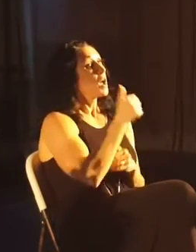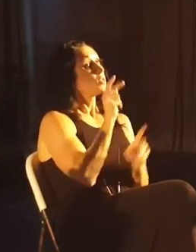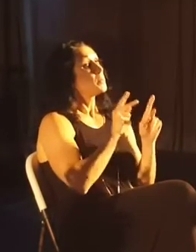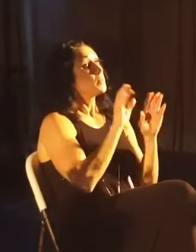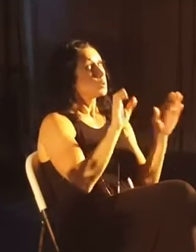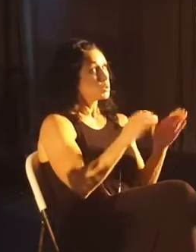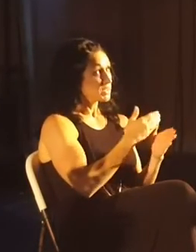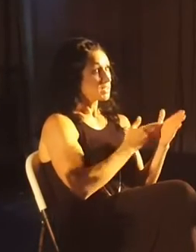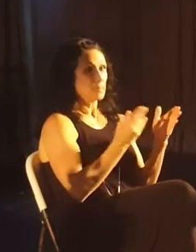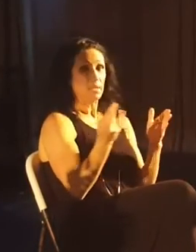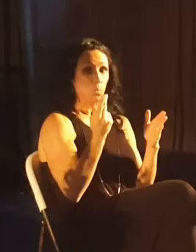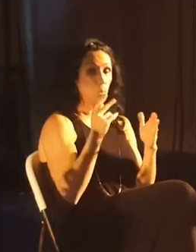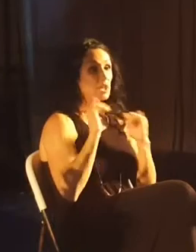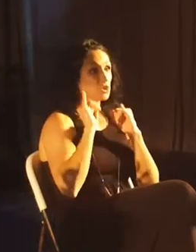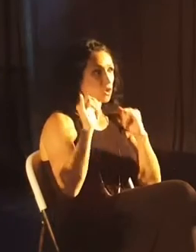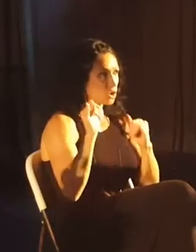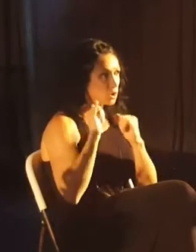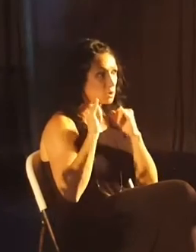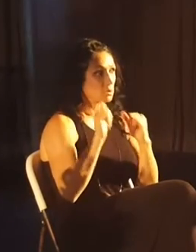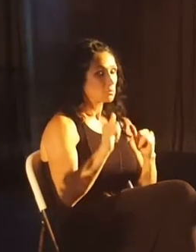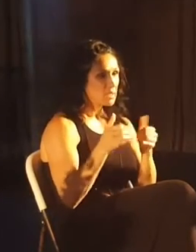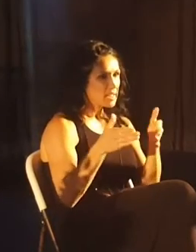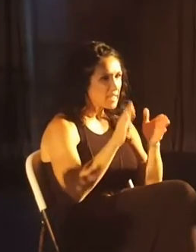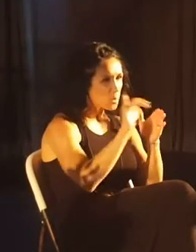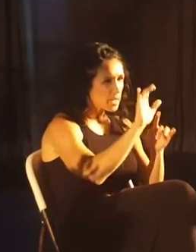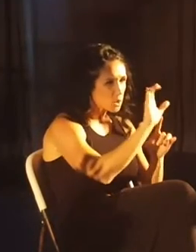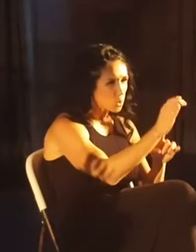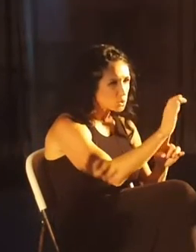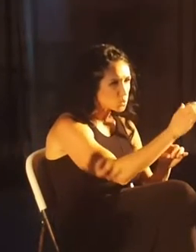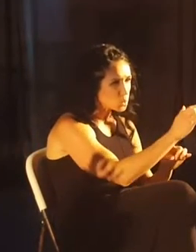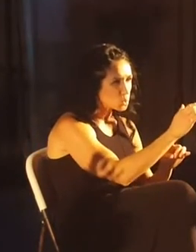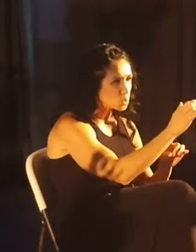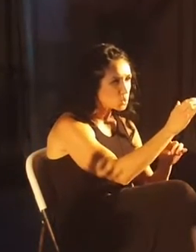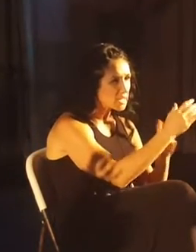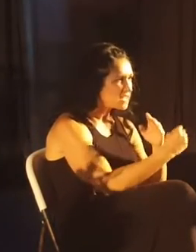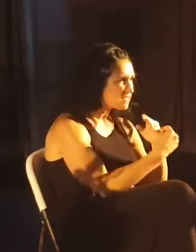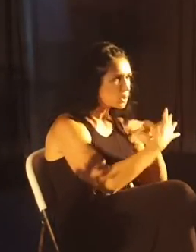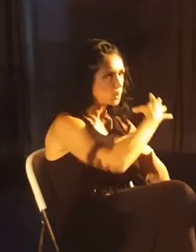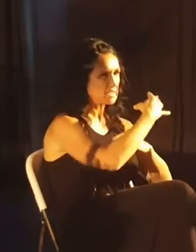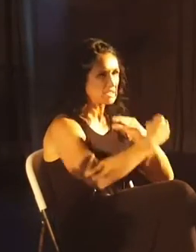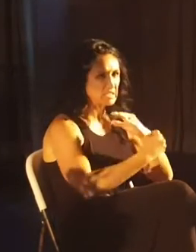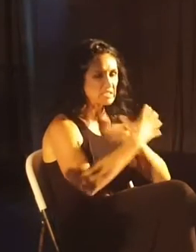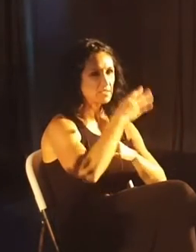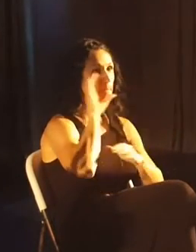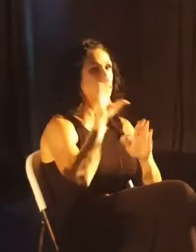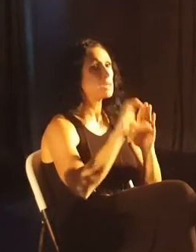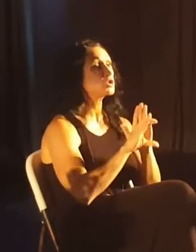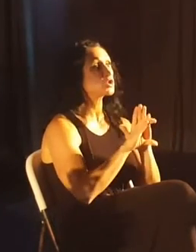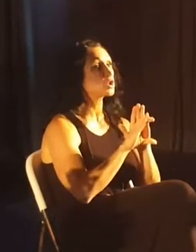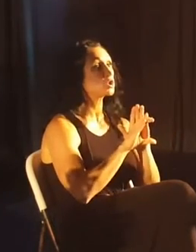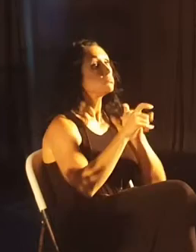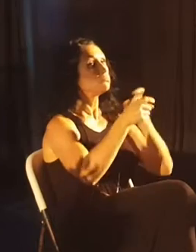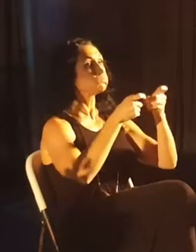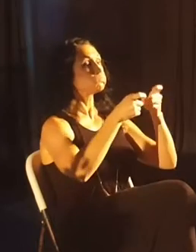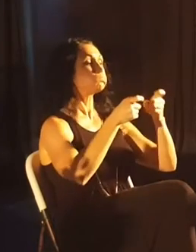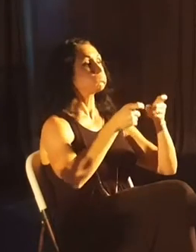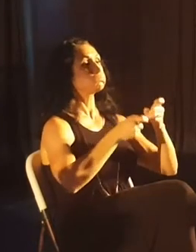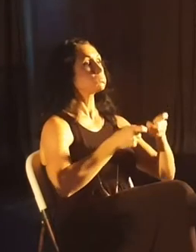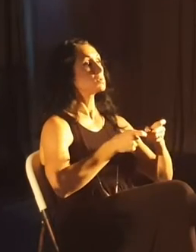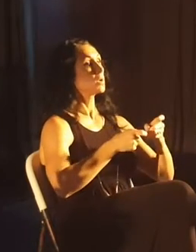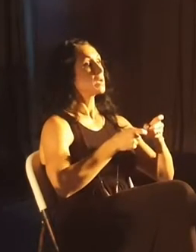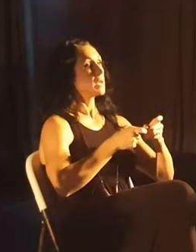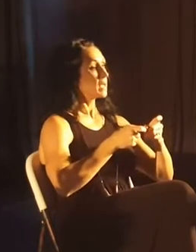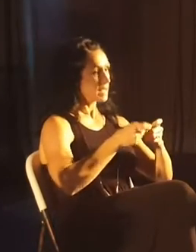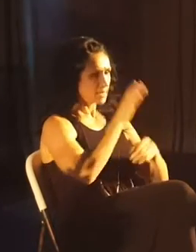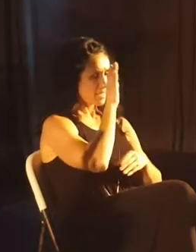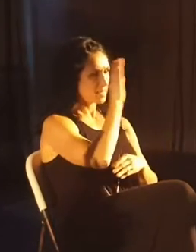something, we should be doing it too. And I allow that kind of cultural picture to be in the seat of supremacy. And I try to